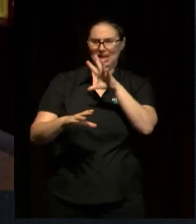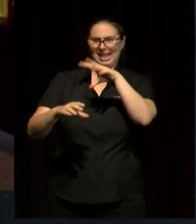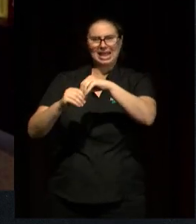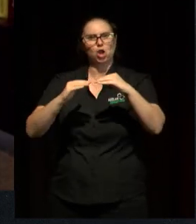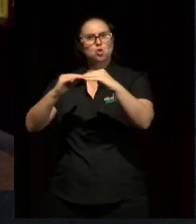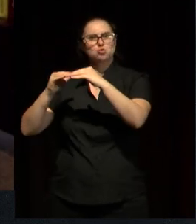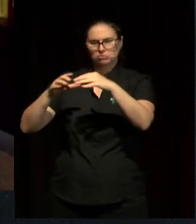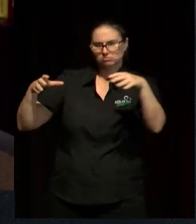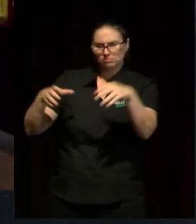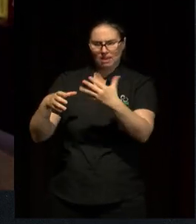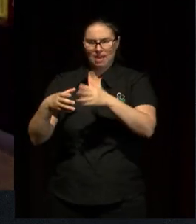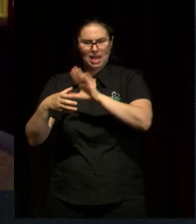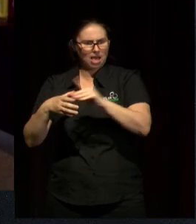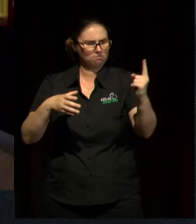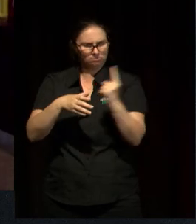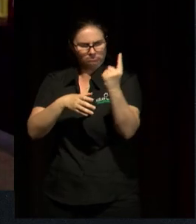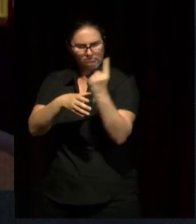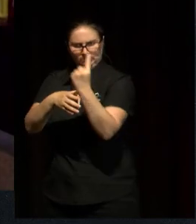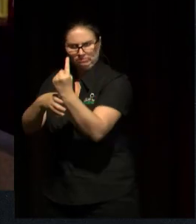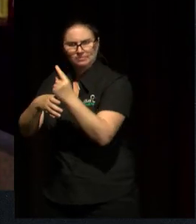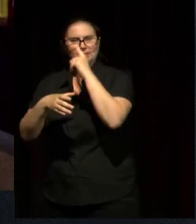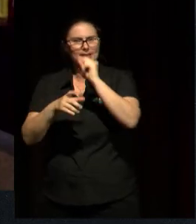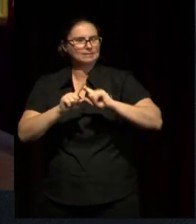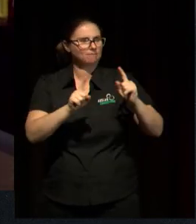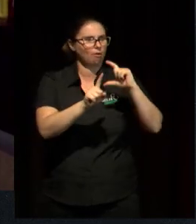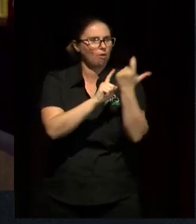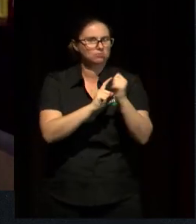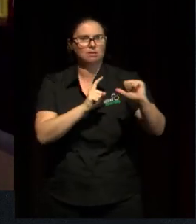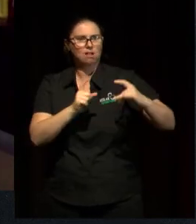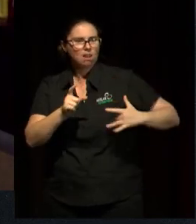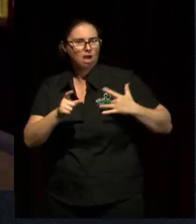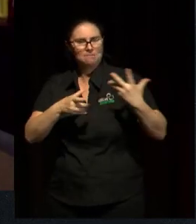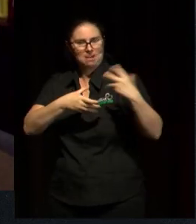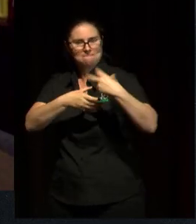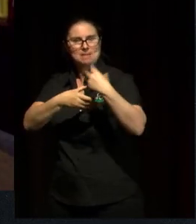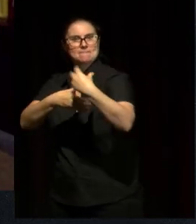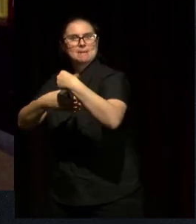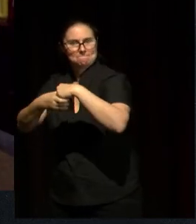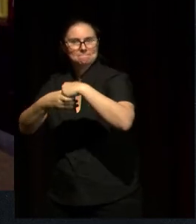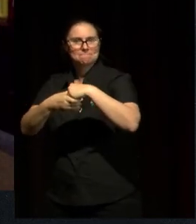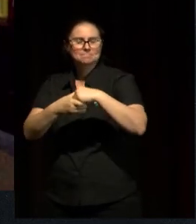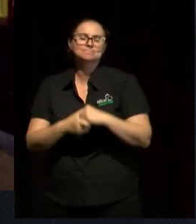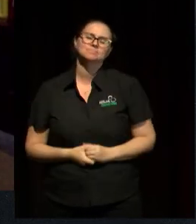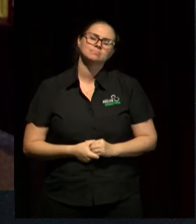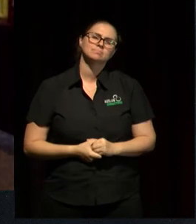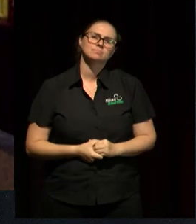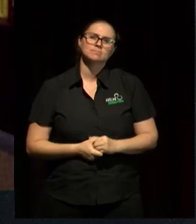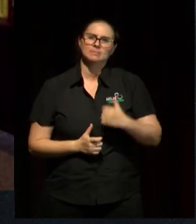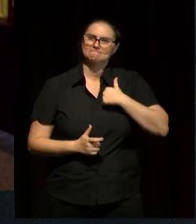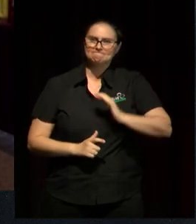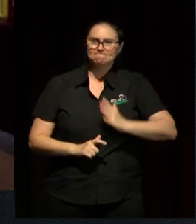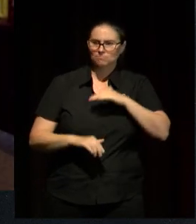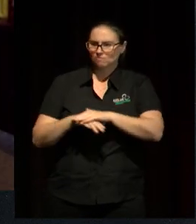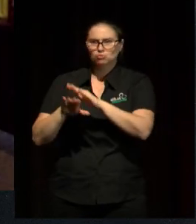might better include children in all aspects of cultural life. So I'm interested in the ways that children tell stories and the kind of